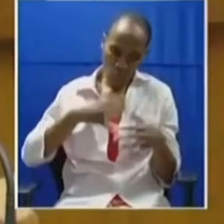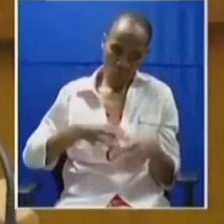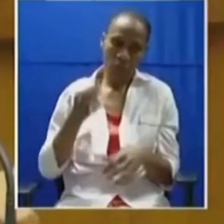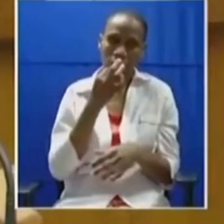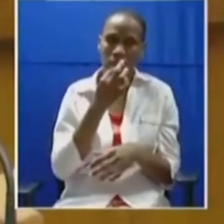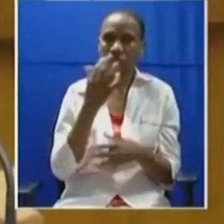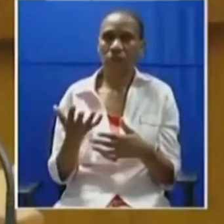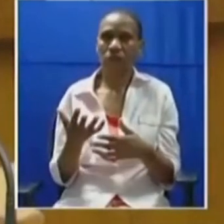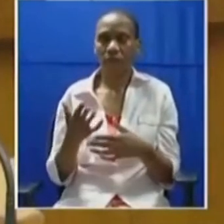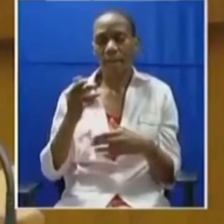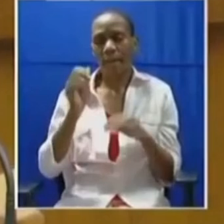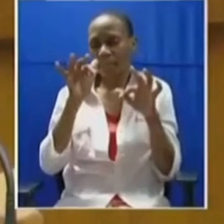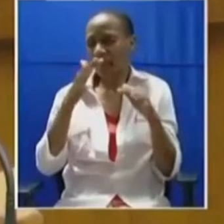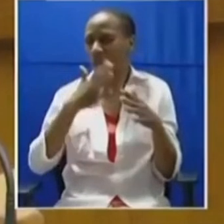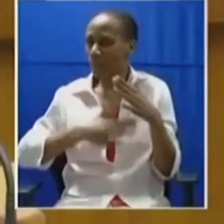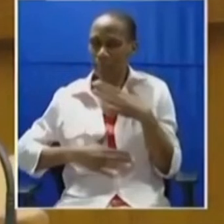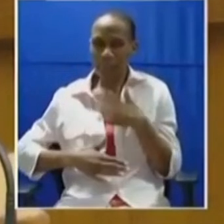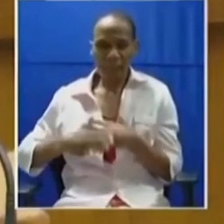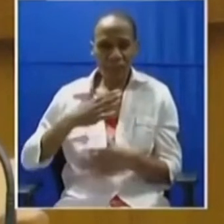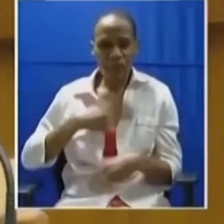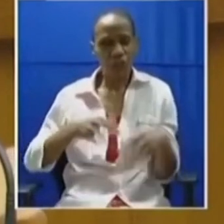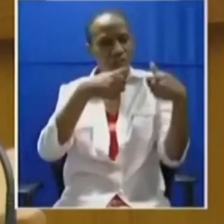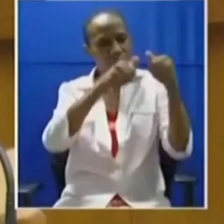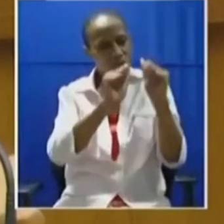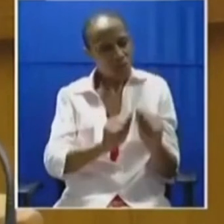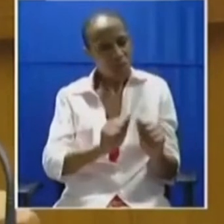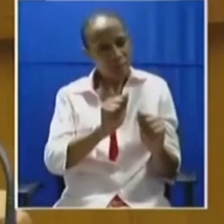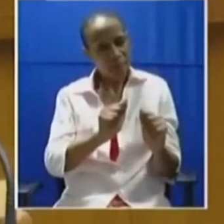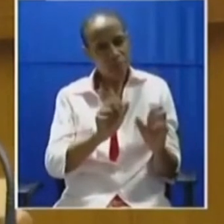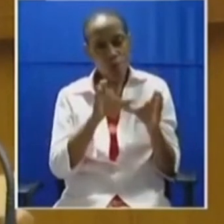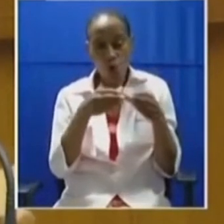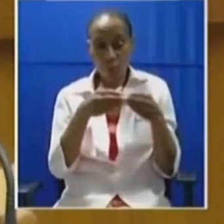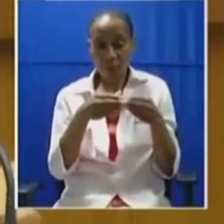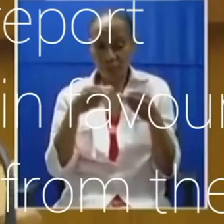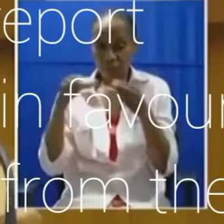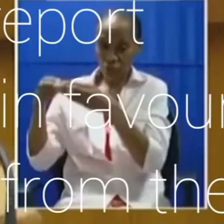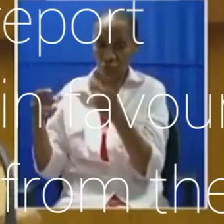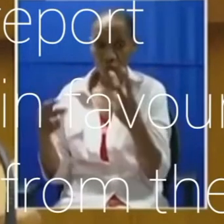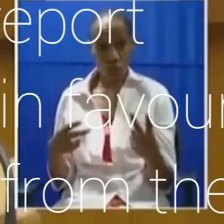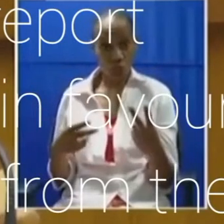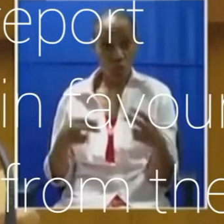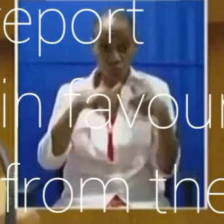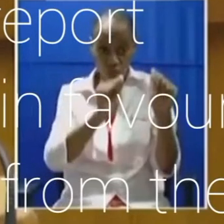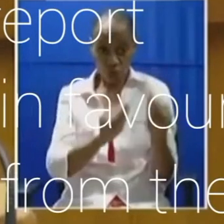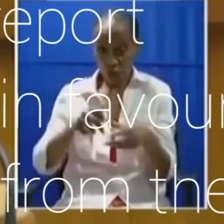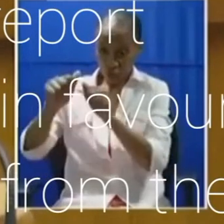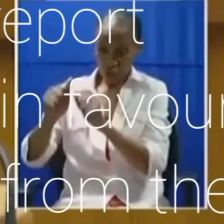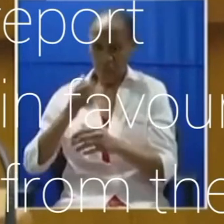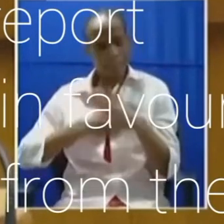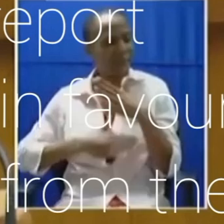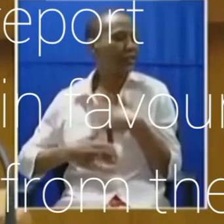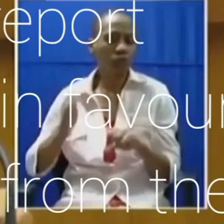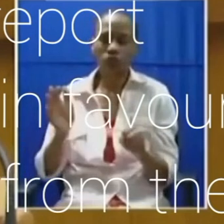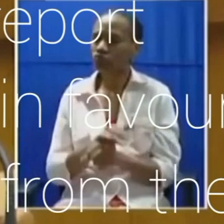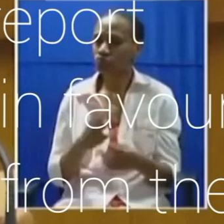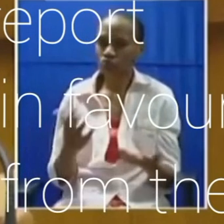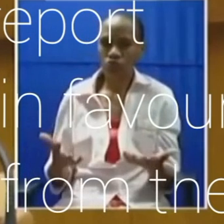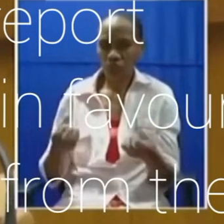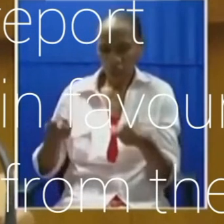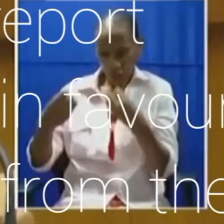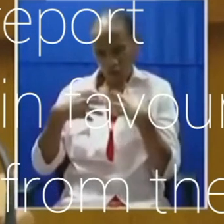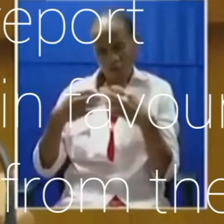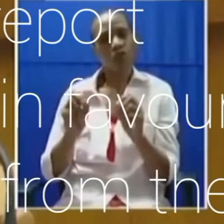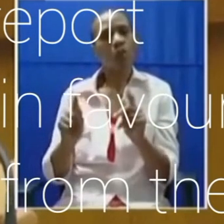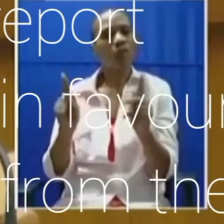commend the patience of the chairpersons of both committees. They were patient and allowed us,